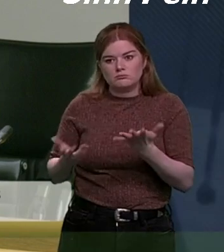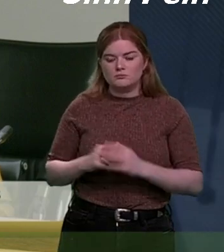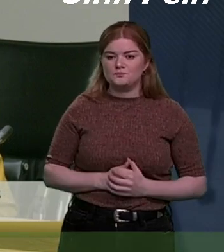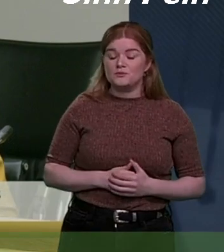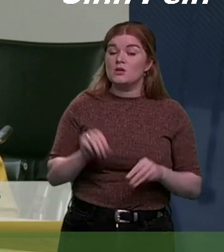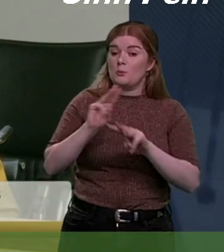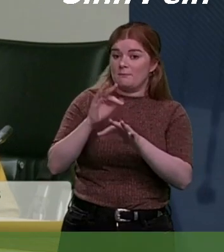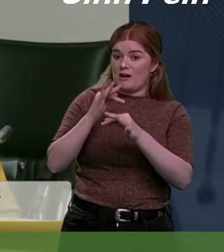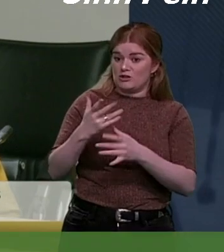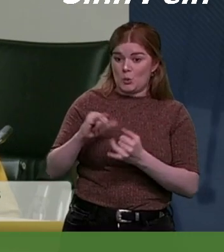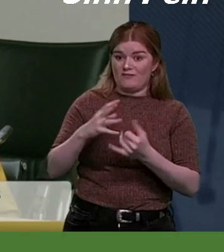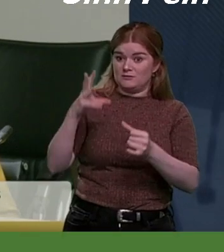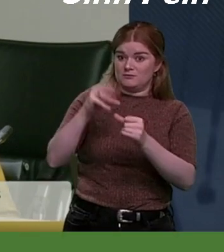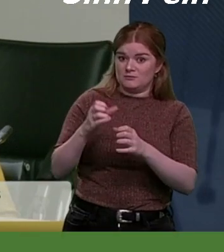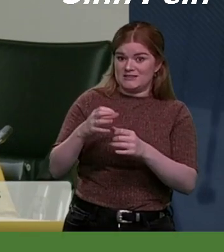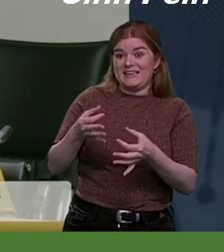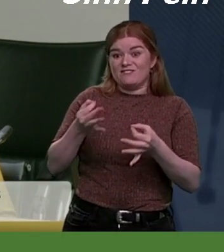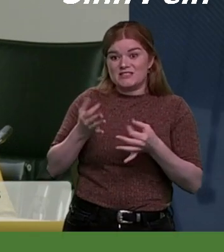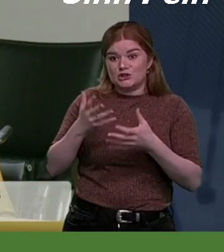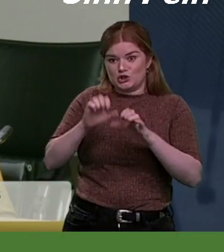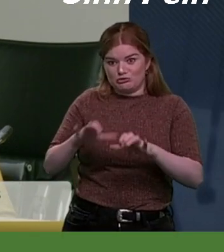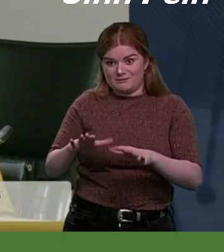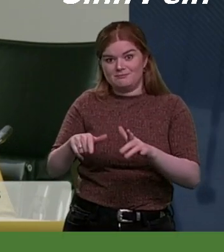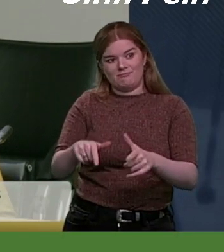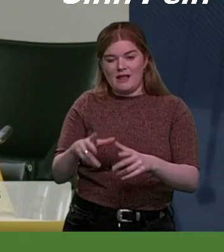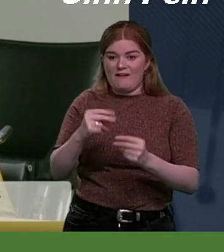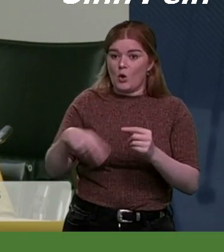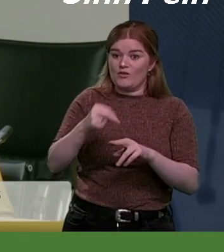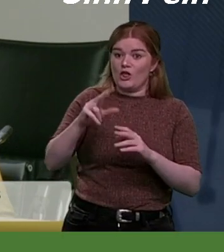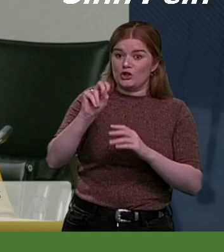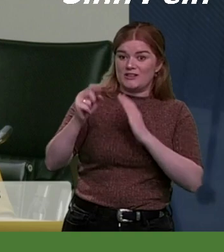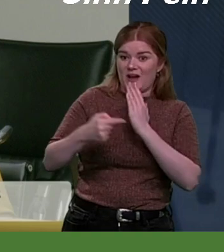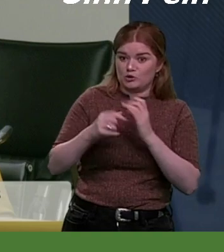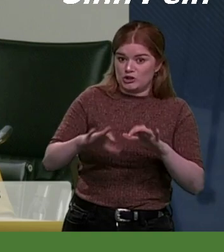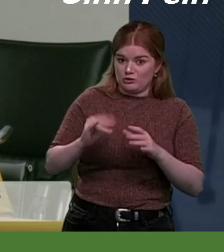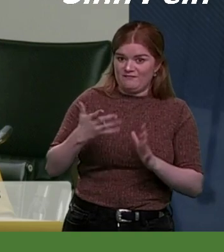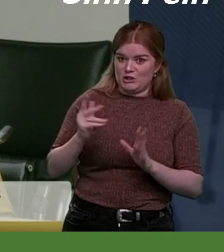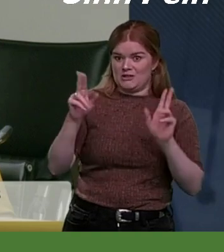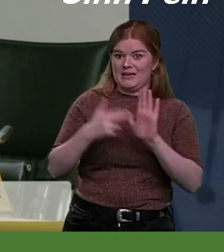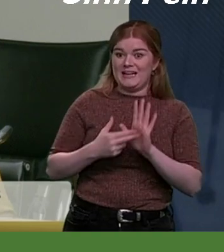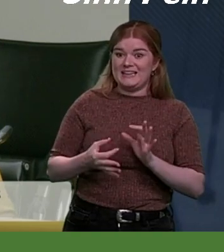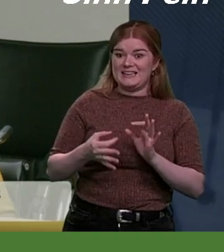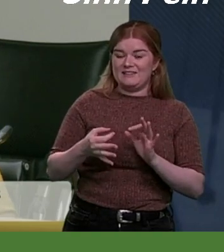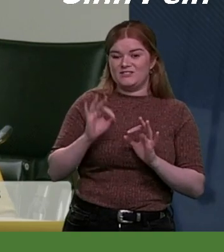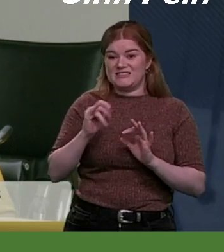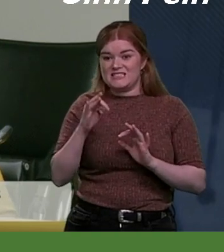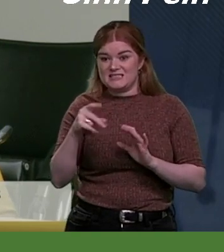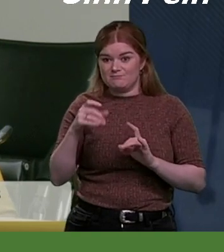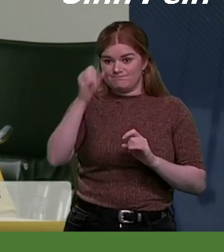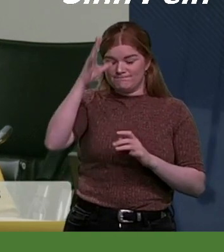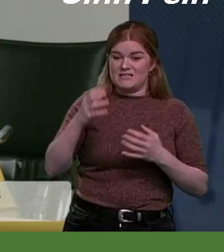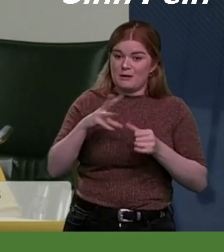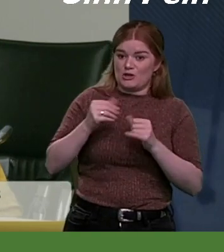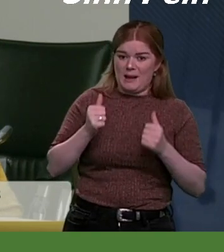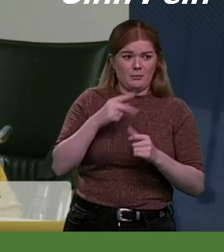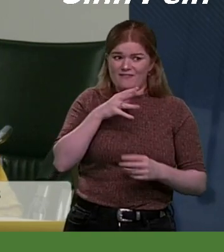Parents of gifted children have been in touch with me. I mean, we have over 30,000 children who are gifted in this country or exceptionally able and there's no additional